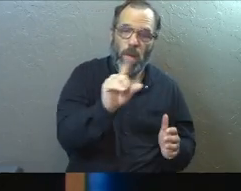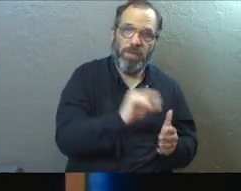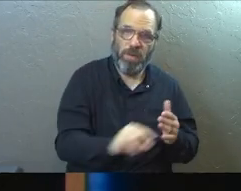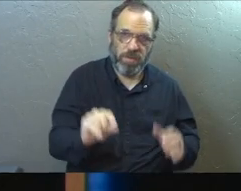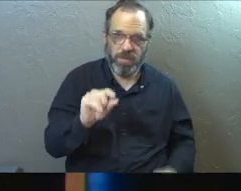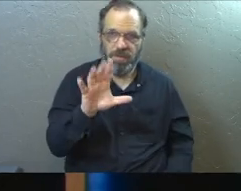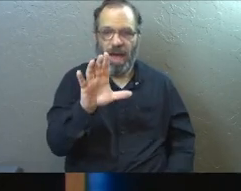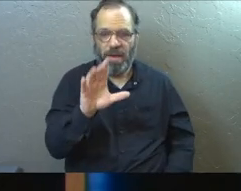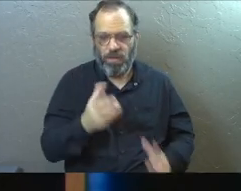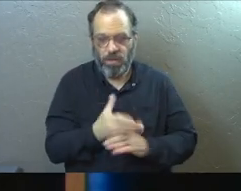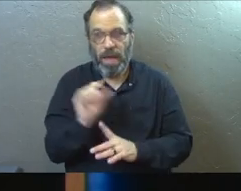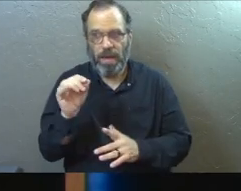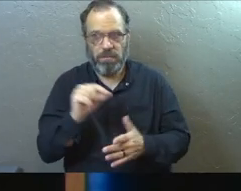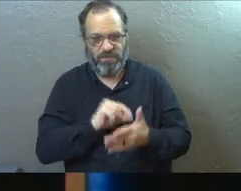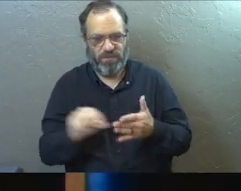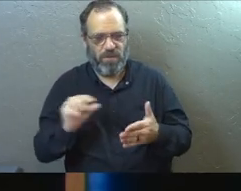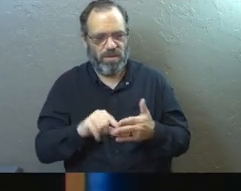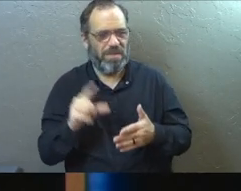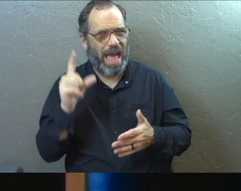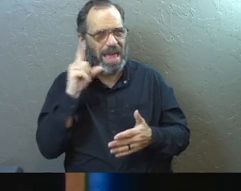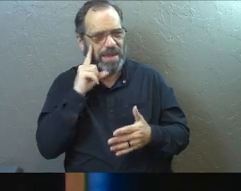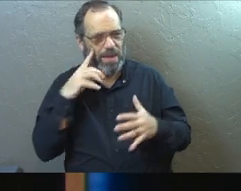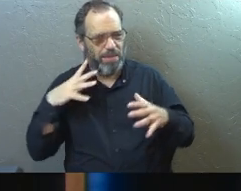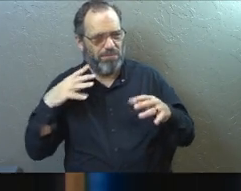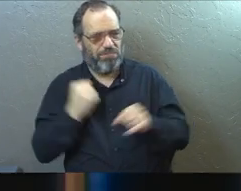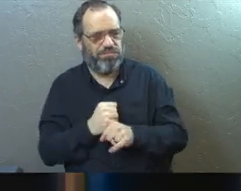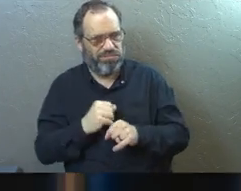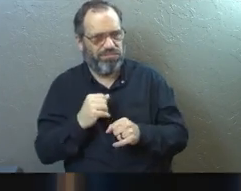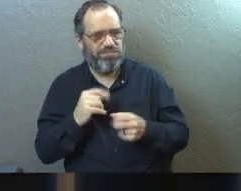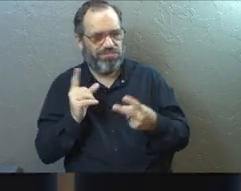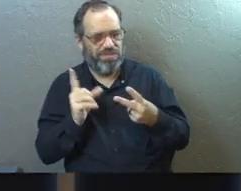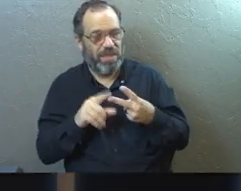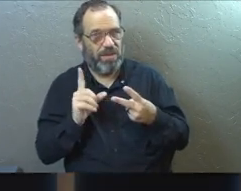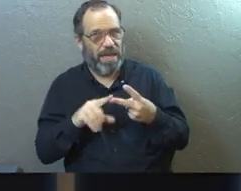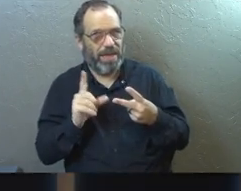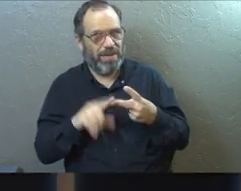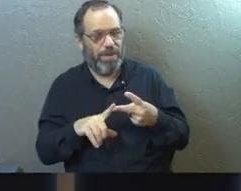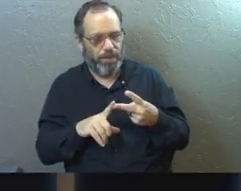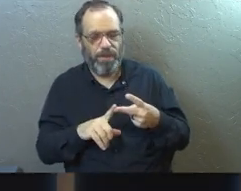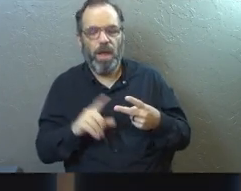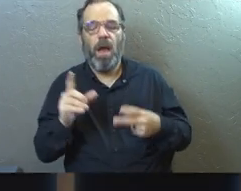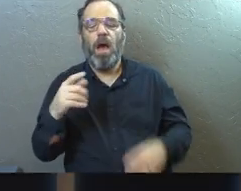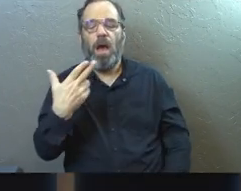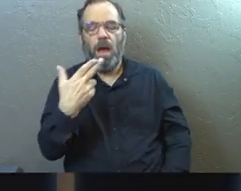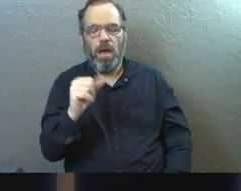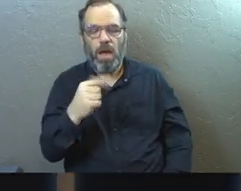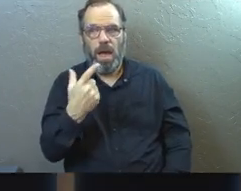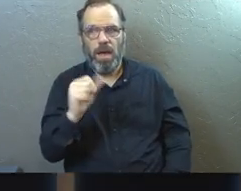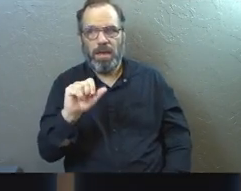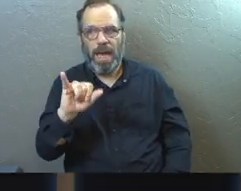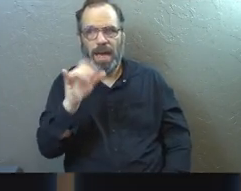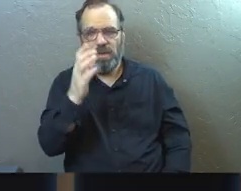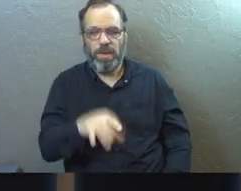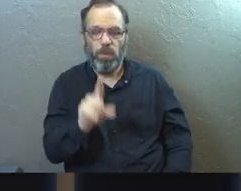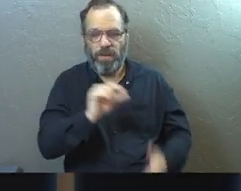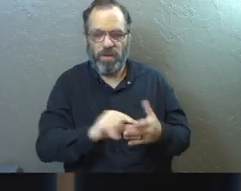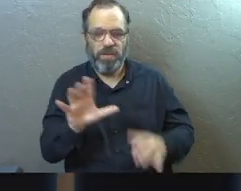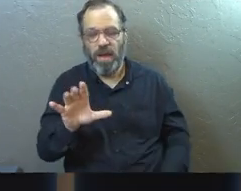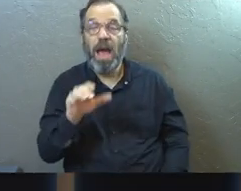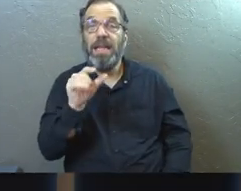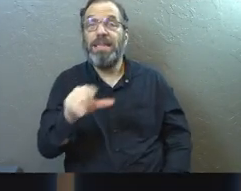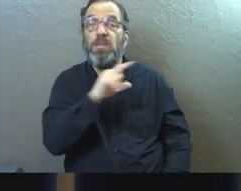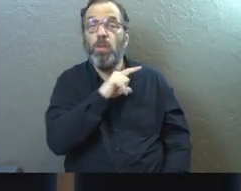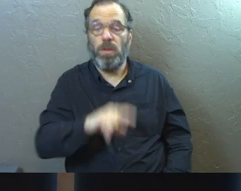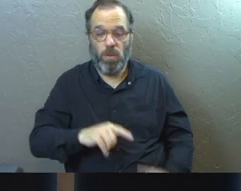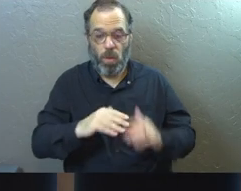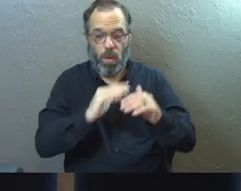There's this great little passage in here that I think just sums up this whole picture so well. So we'll read this. Haggai chapter 1, 5 through 9. This